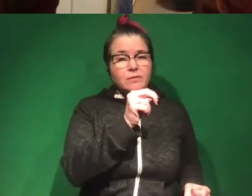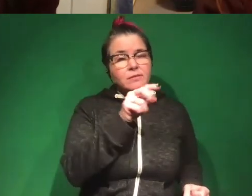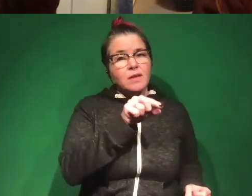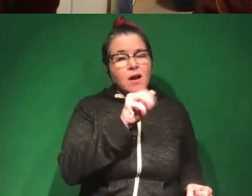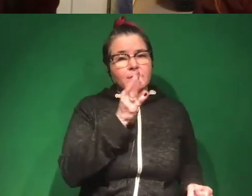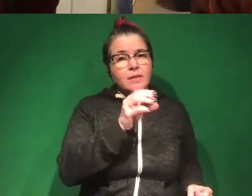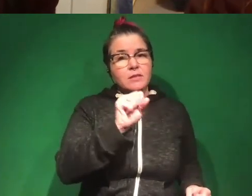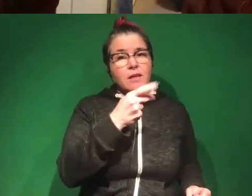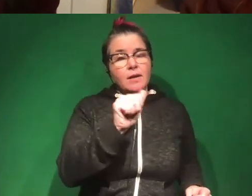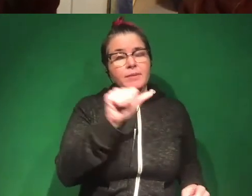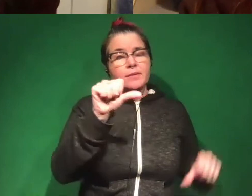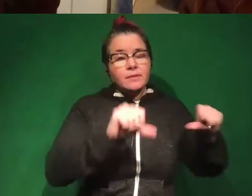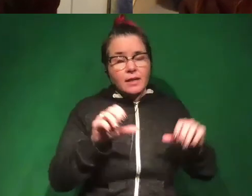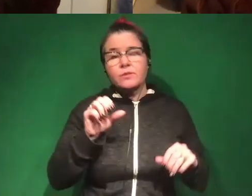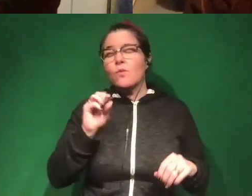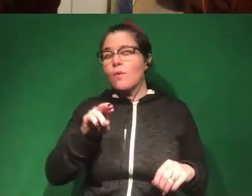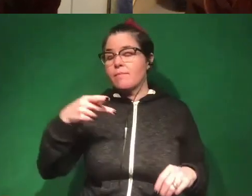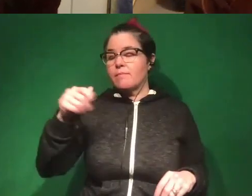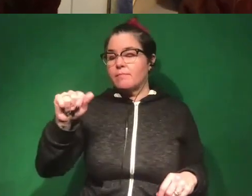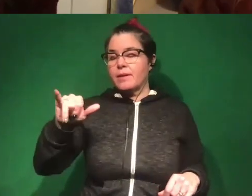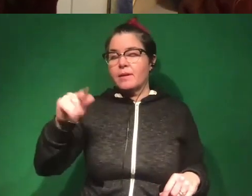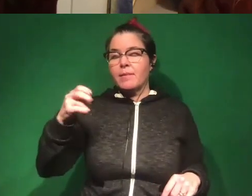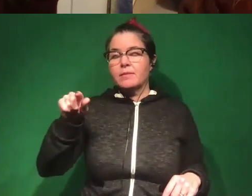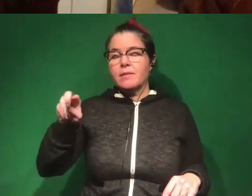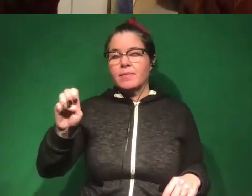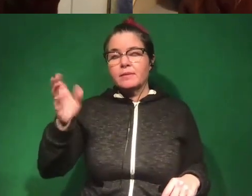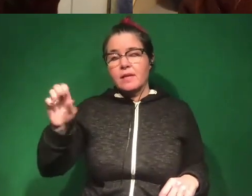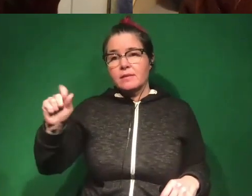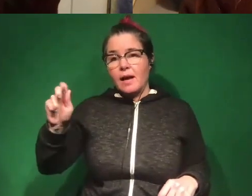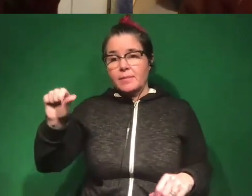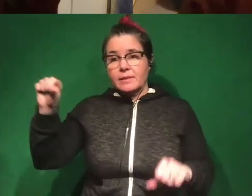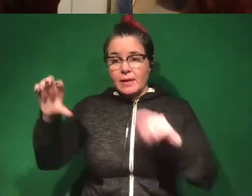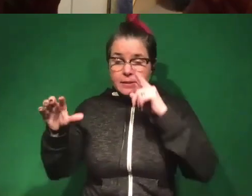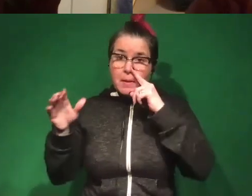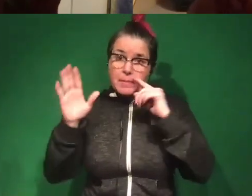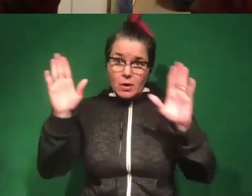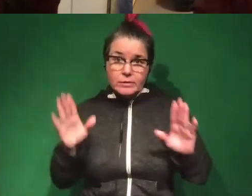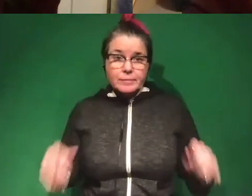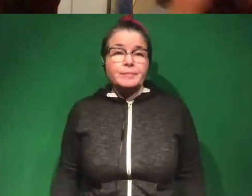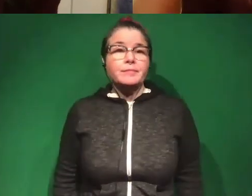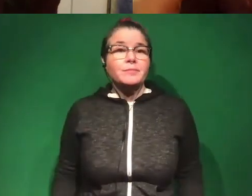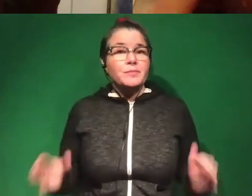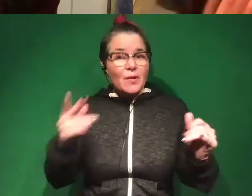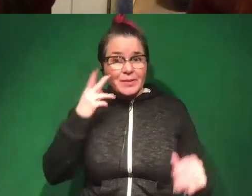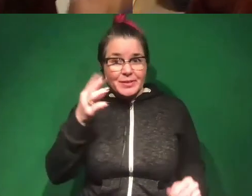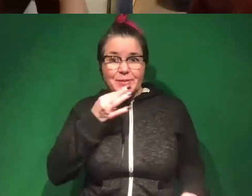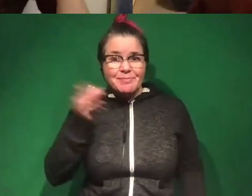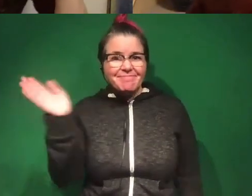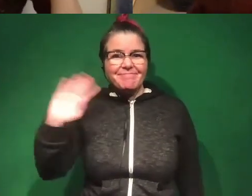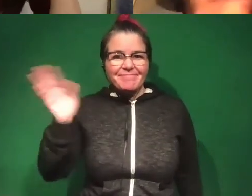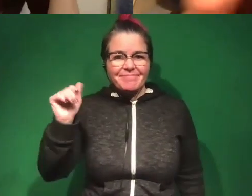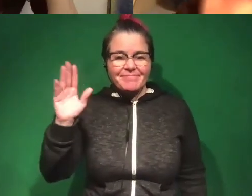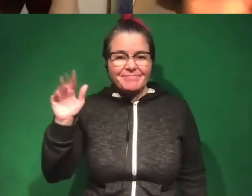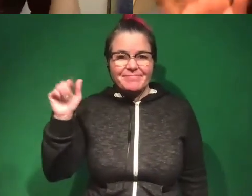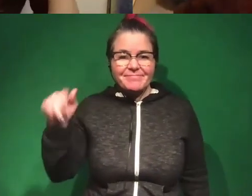Scientist or paypal.me slash Skype a Scientist, that would be awesome. Uh, hopefully we'll see you again soon. Thank you, I guess.